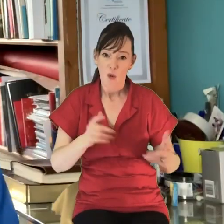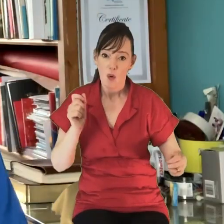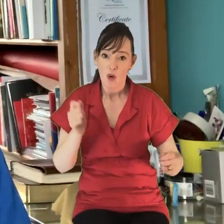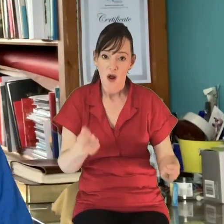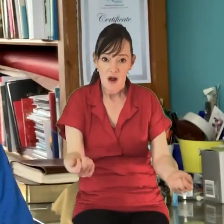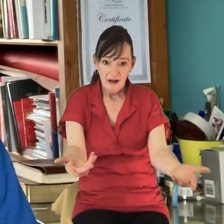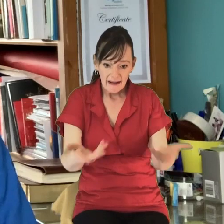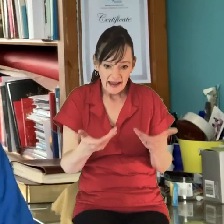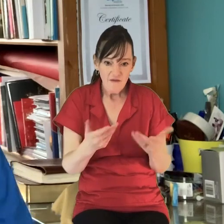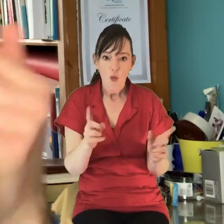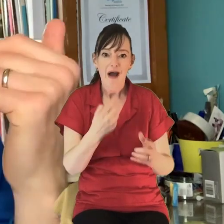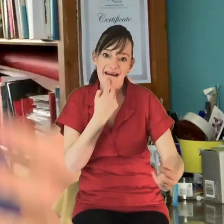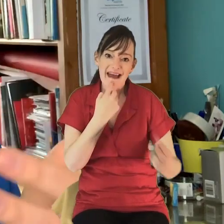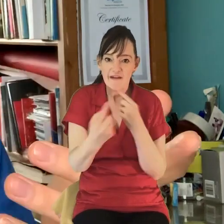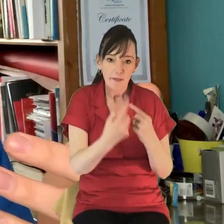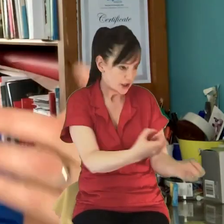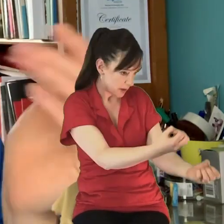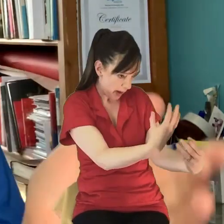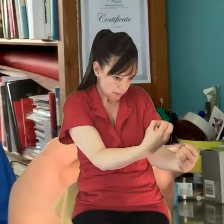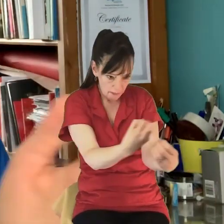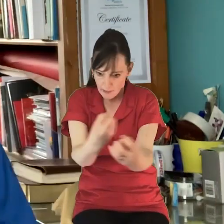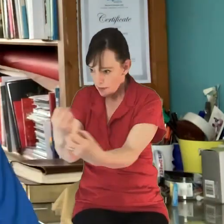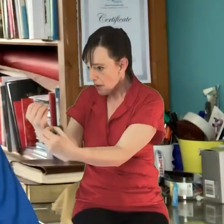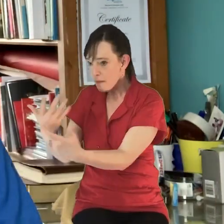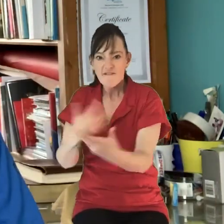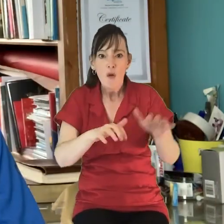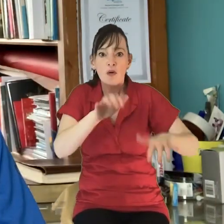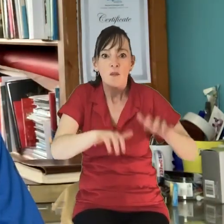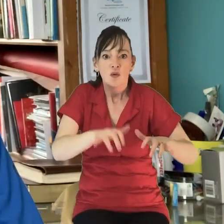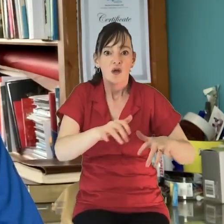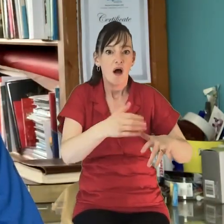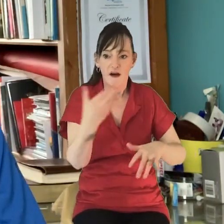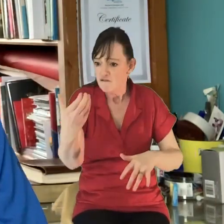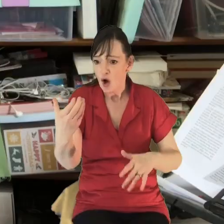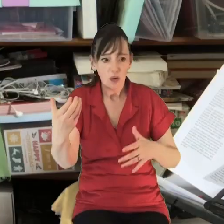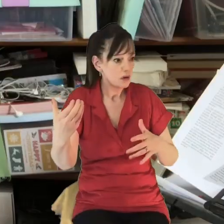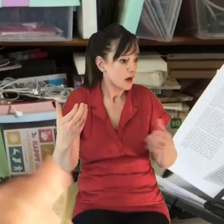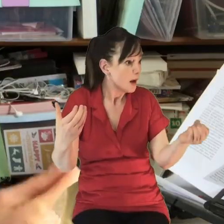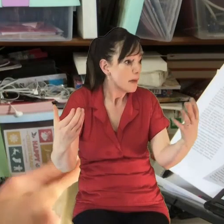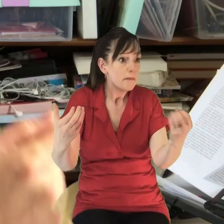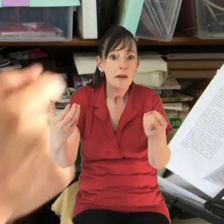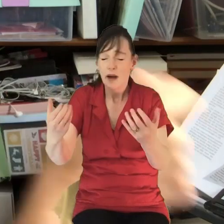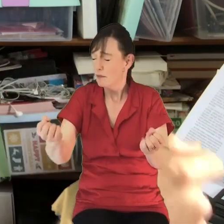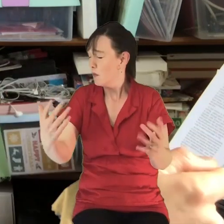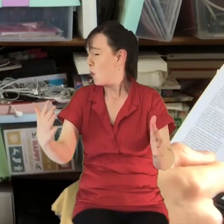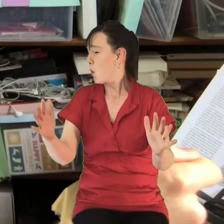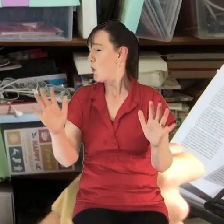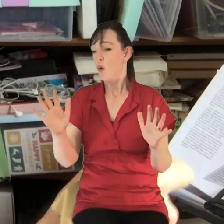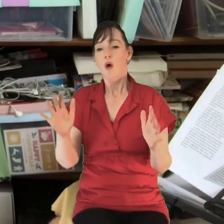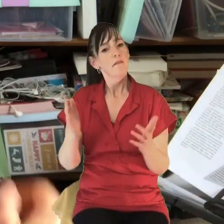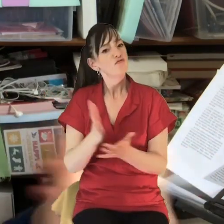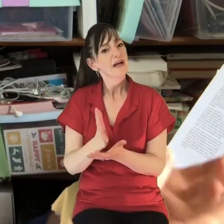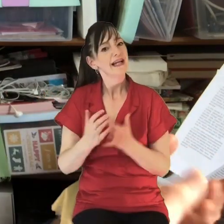stream of information coming through our computer screens and our phones about this situation. And it was interesting how quickly